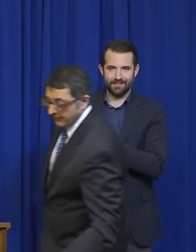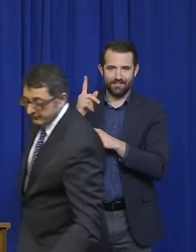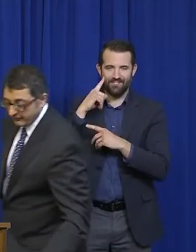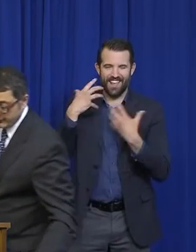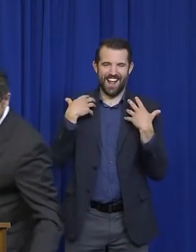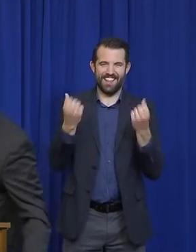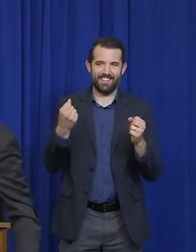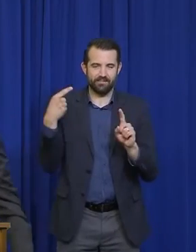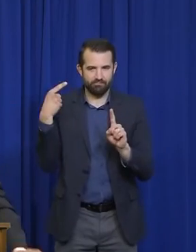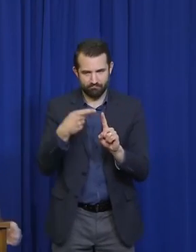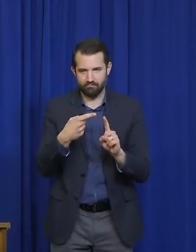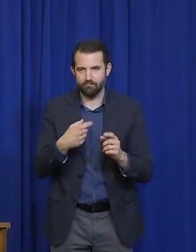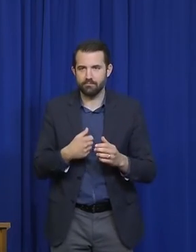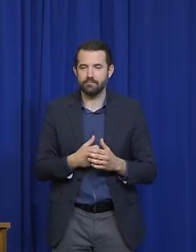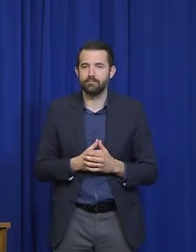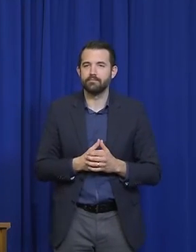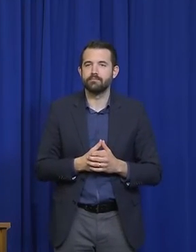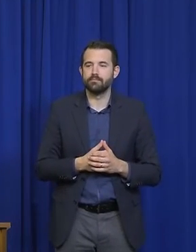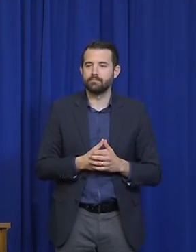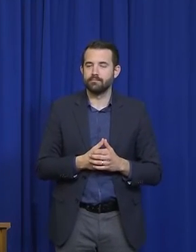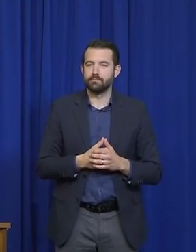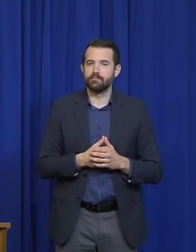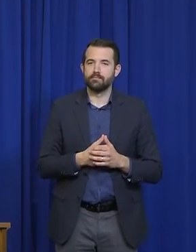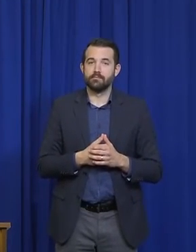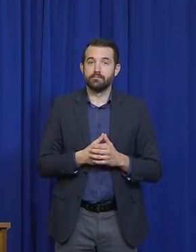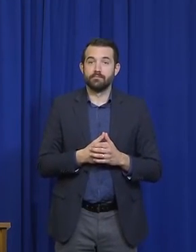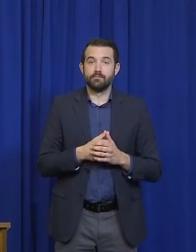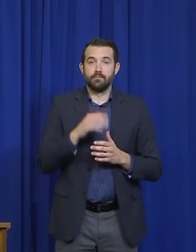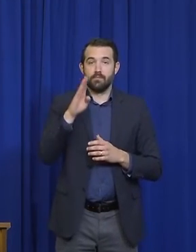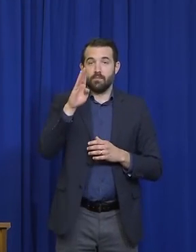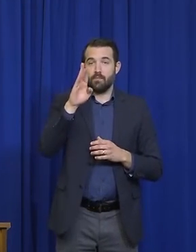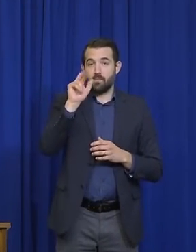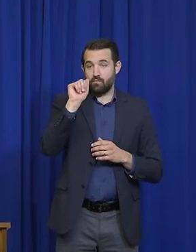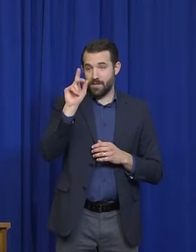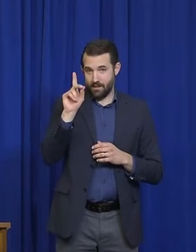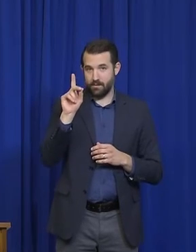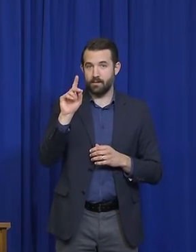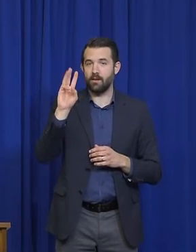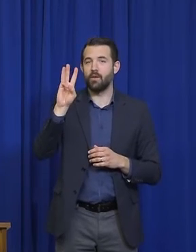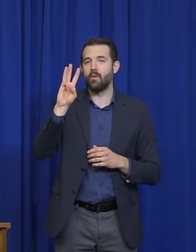Great, thanks a lot, Sarah. We will turn now to Brad Rogers over at WGME.